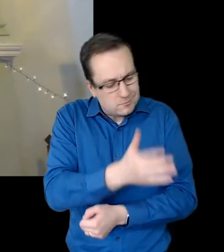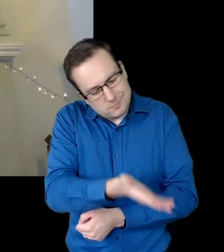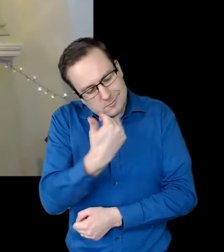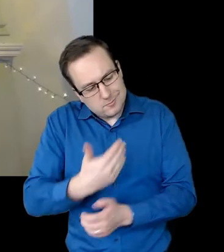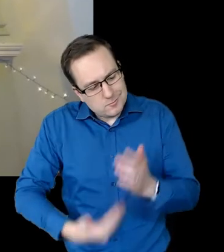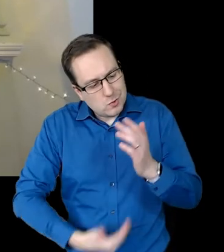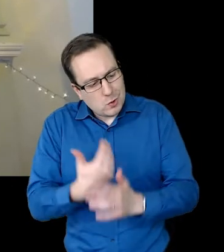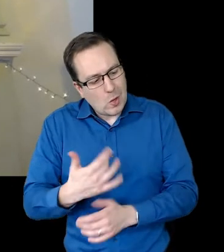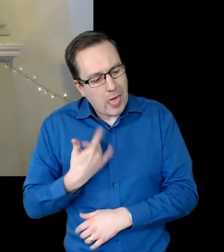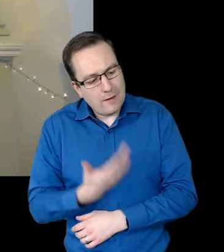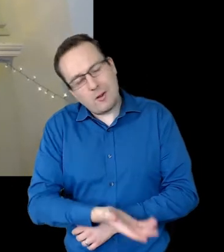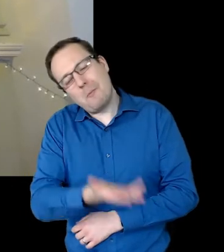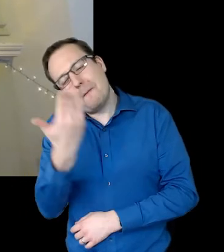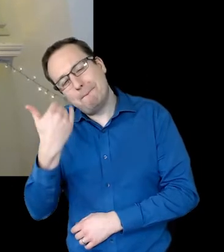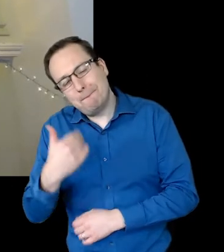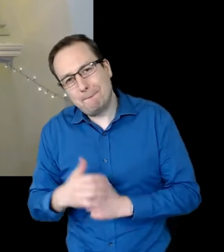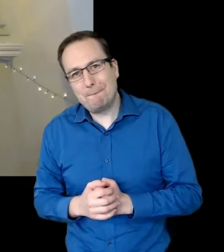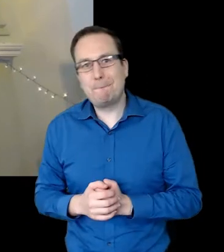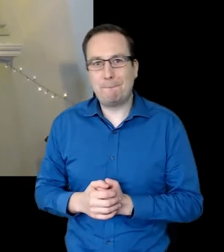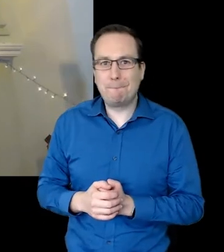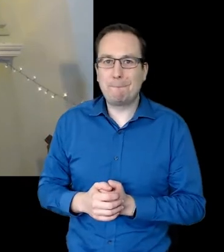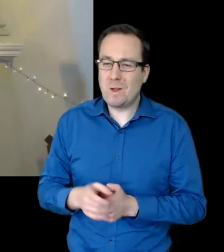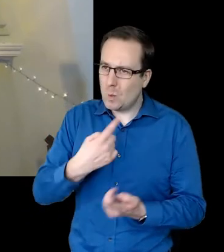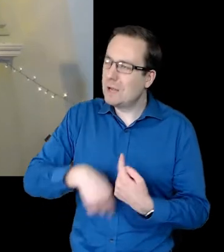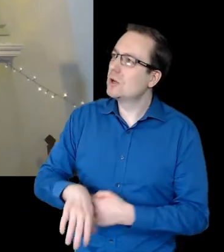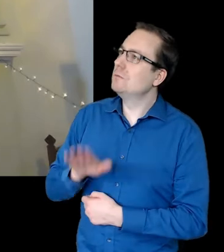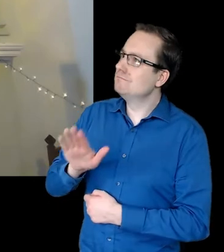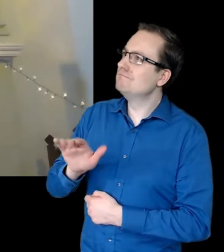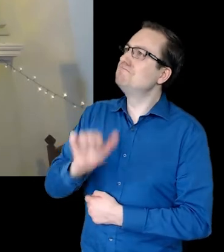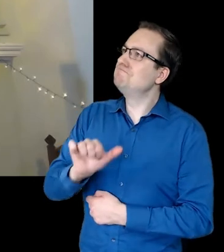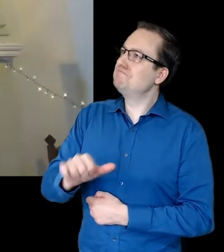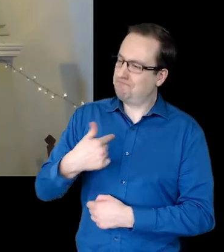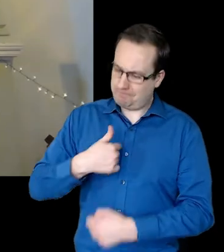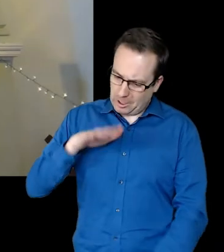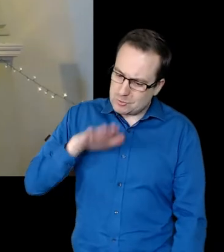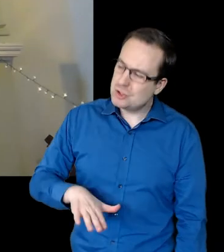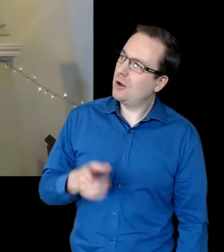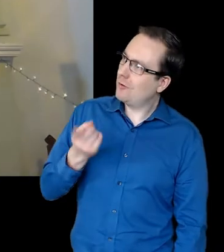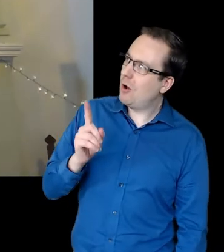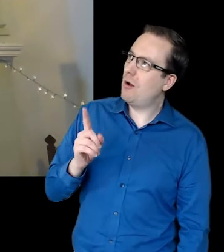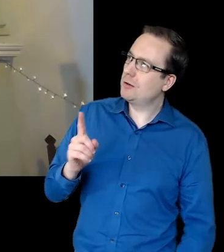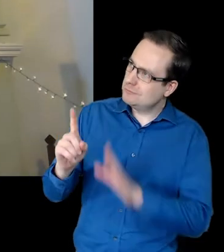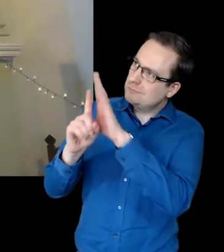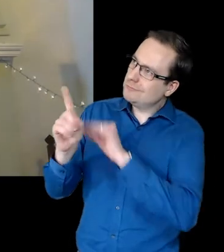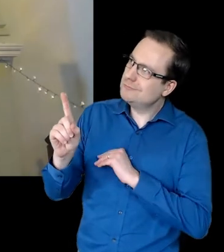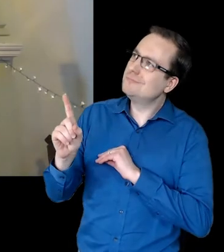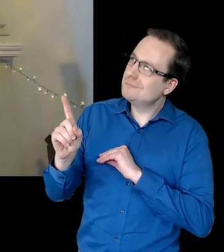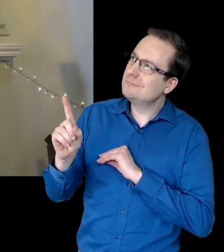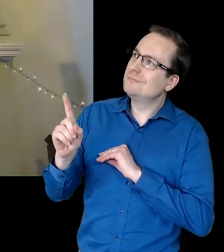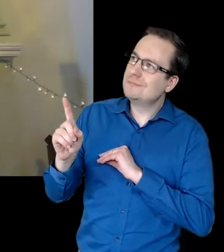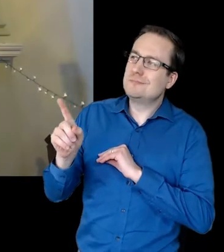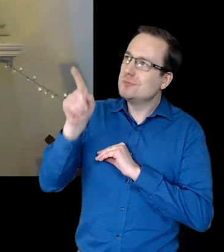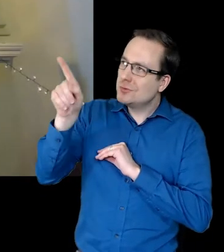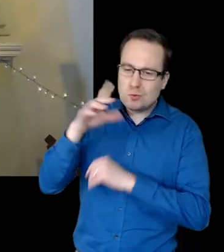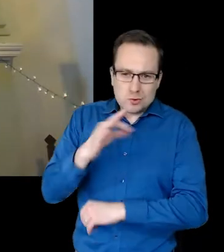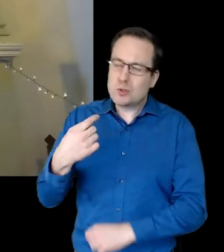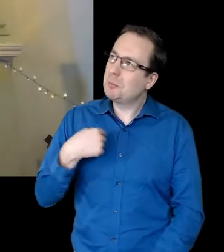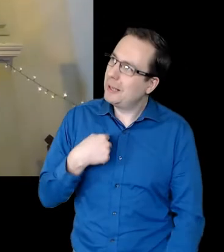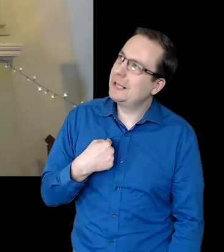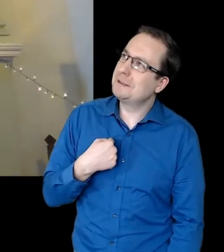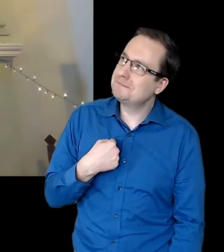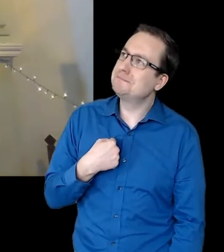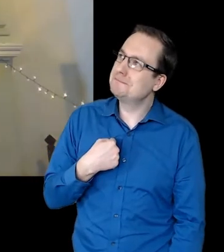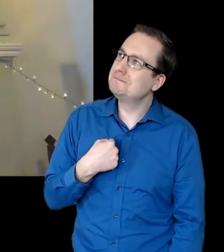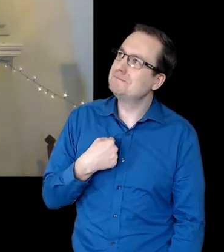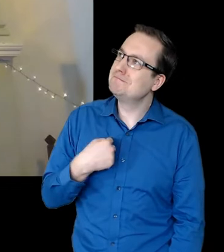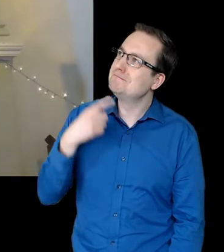call is about claiming our identity. As beloved children of God. Made in the image of God. Chosen by God. To